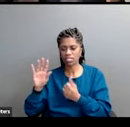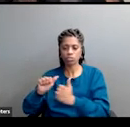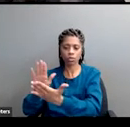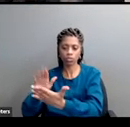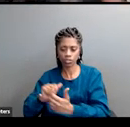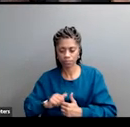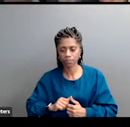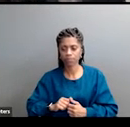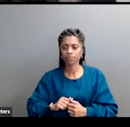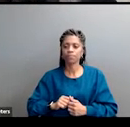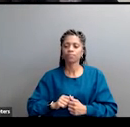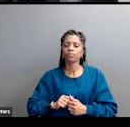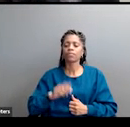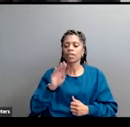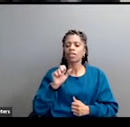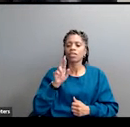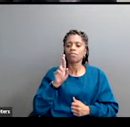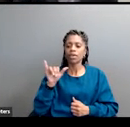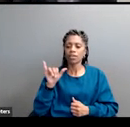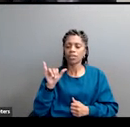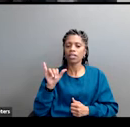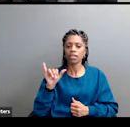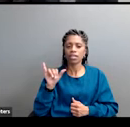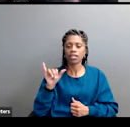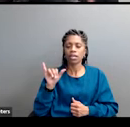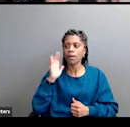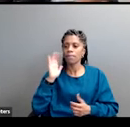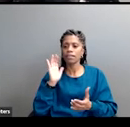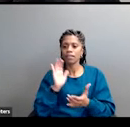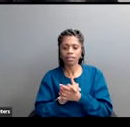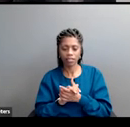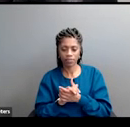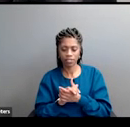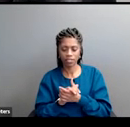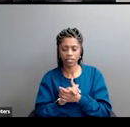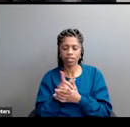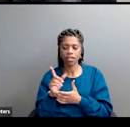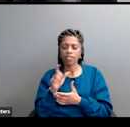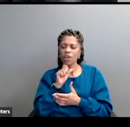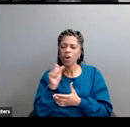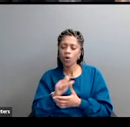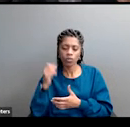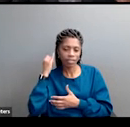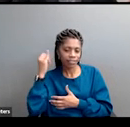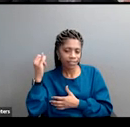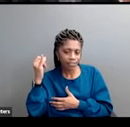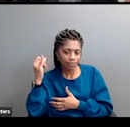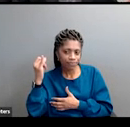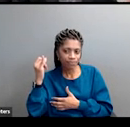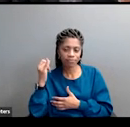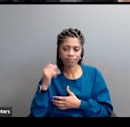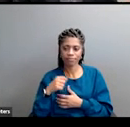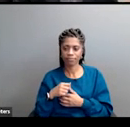republican barry goldwater believed in the old ideal that the rich